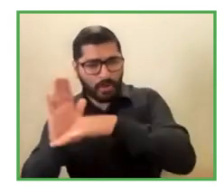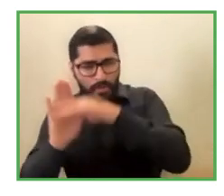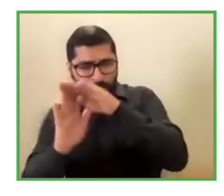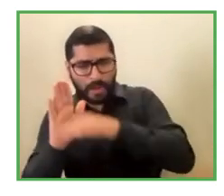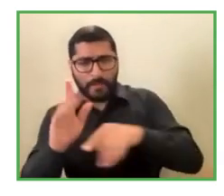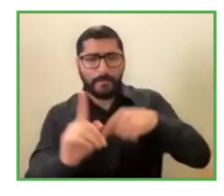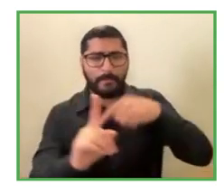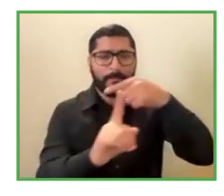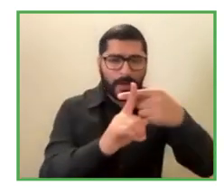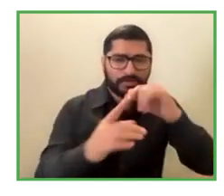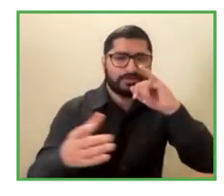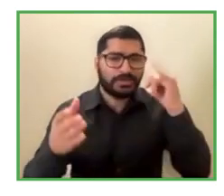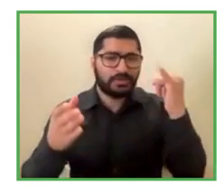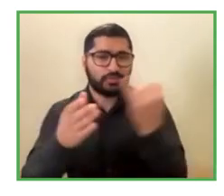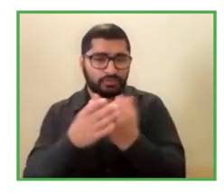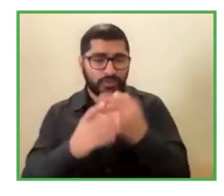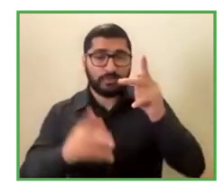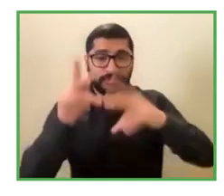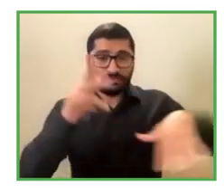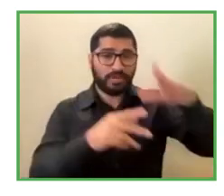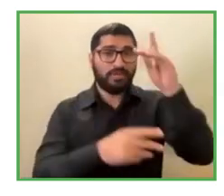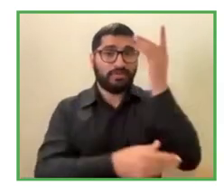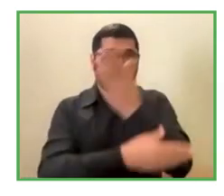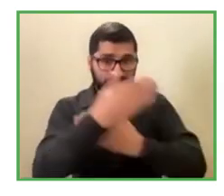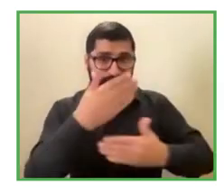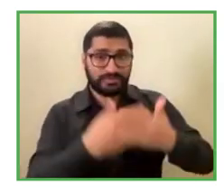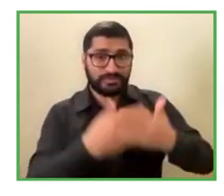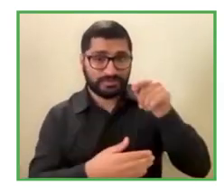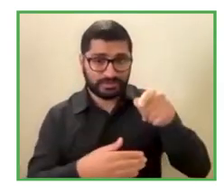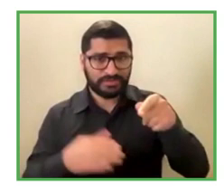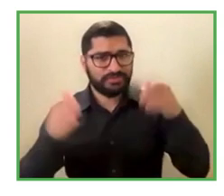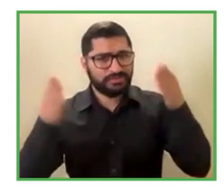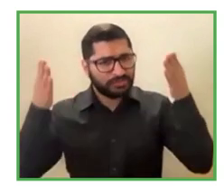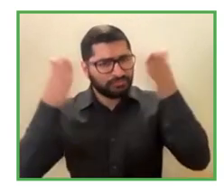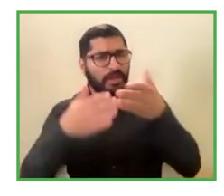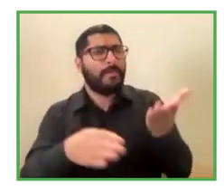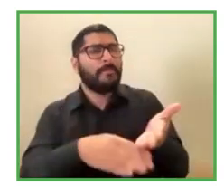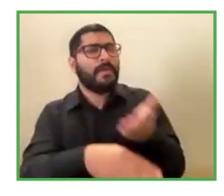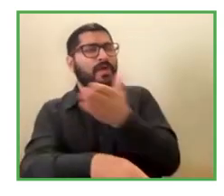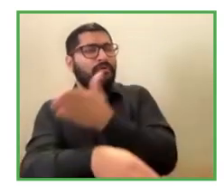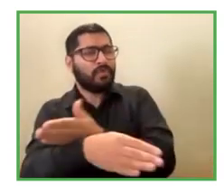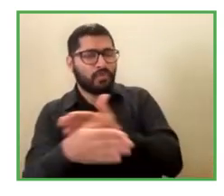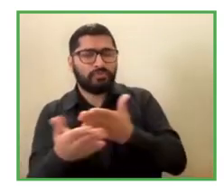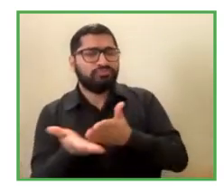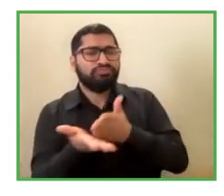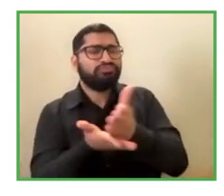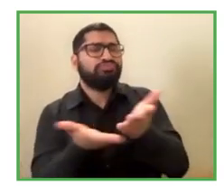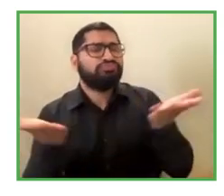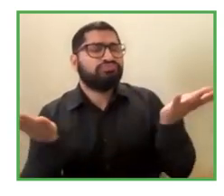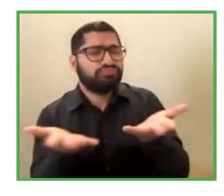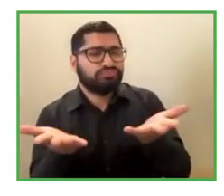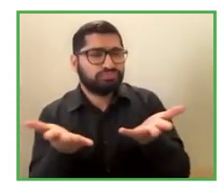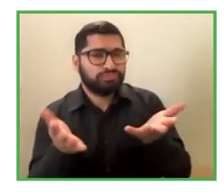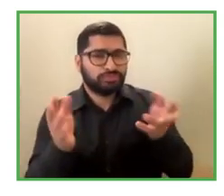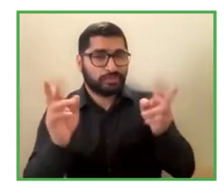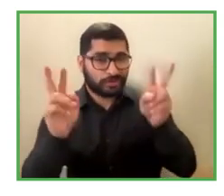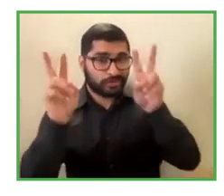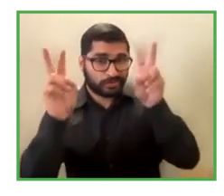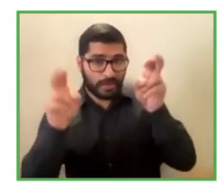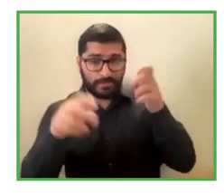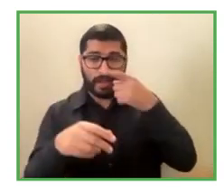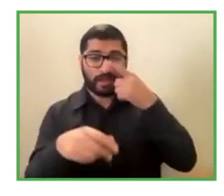including people with disabilities, and that although in its beginnings, it took time, and